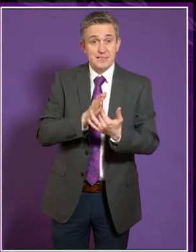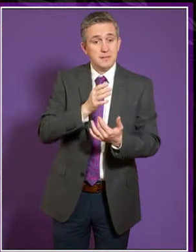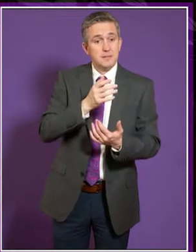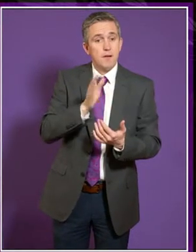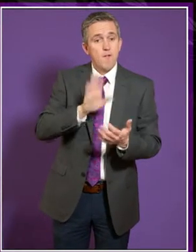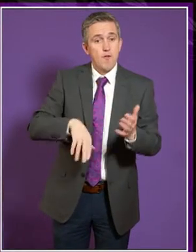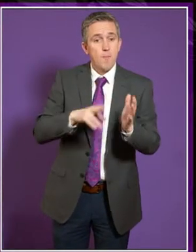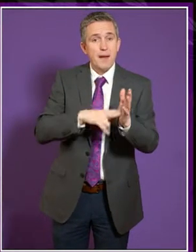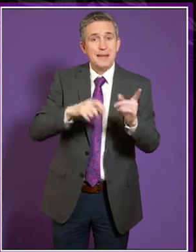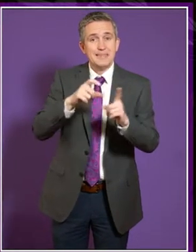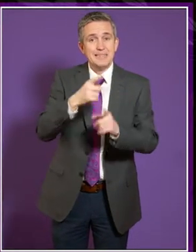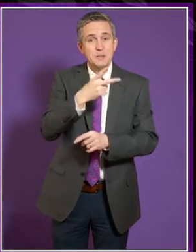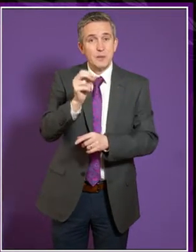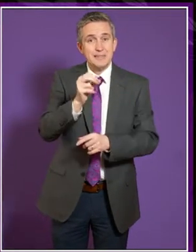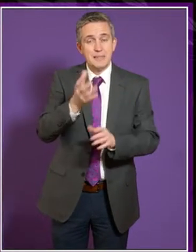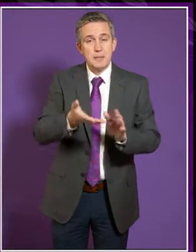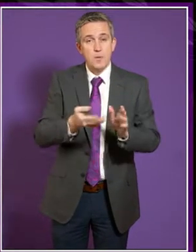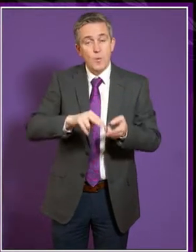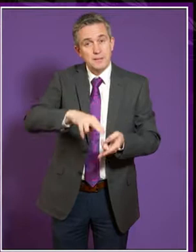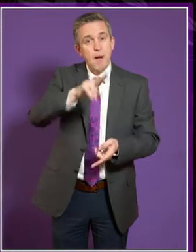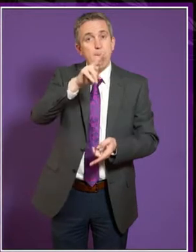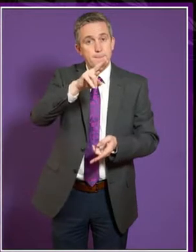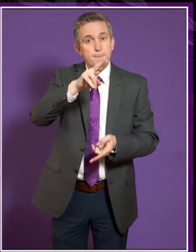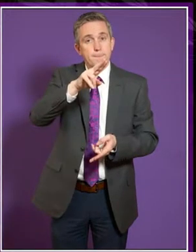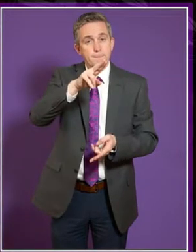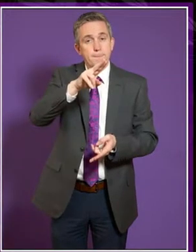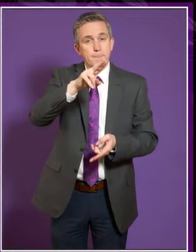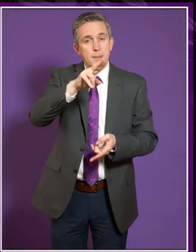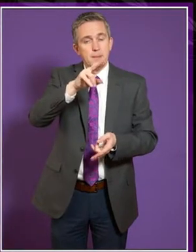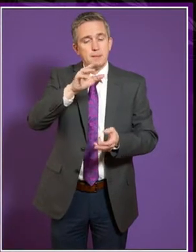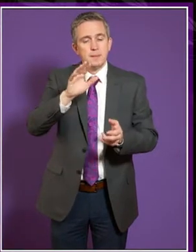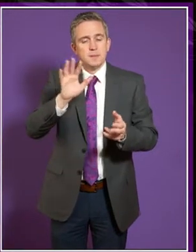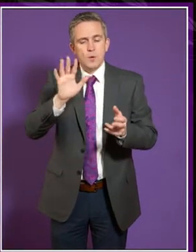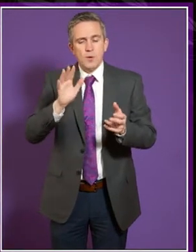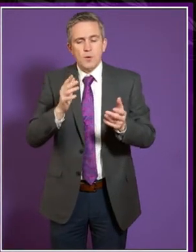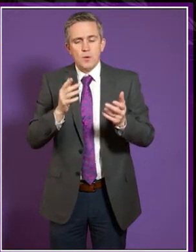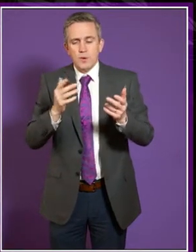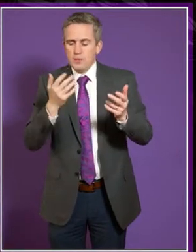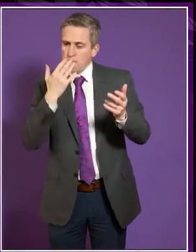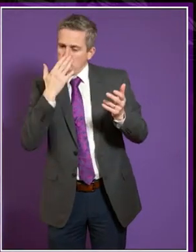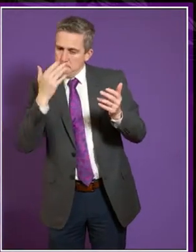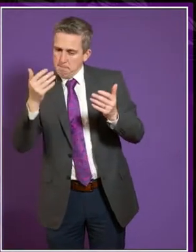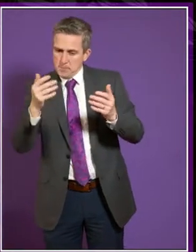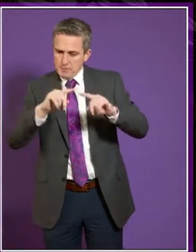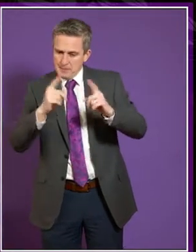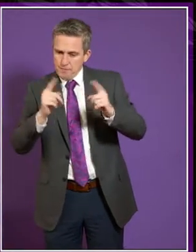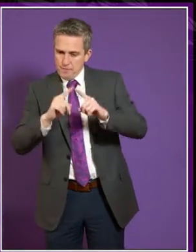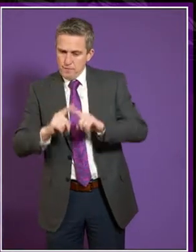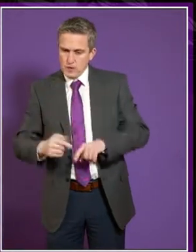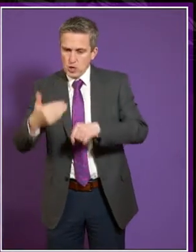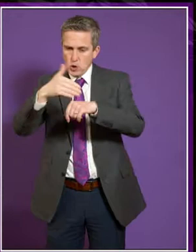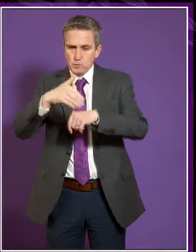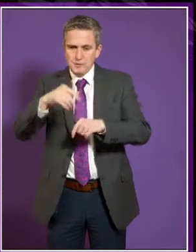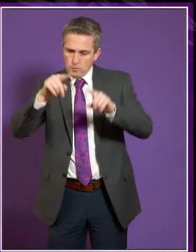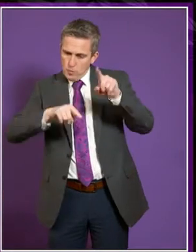students from MD-20 went up. So there are, you know, a whole series of consequences there that weren't necessarily ever